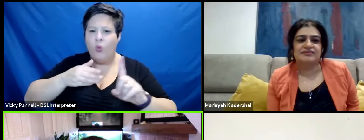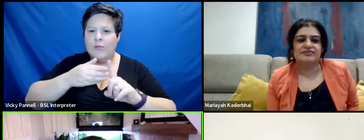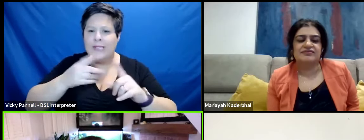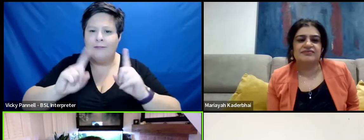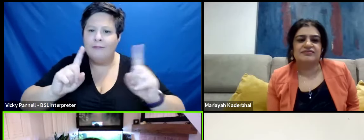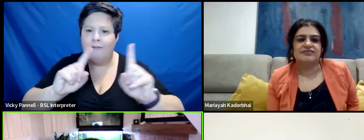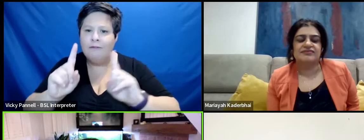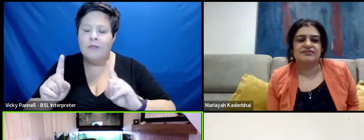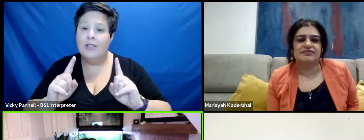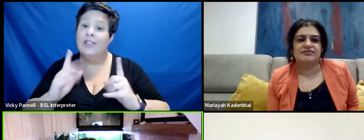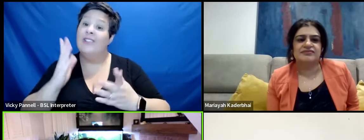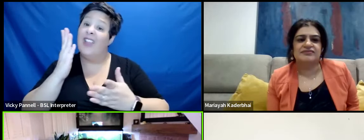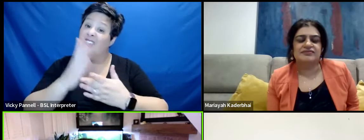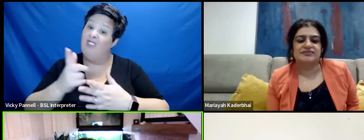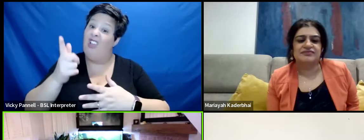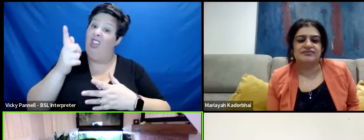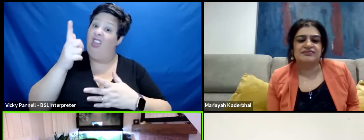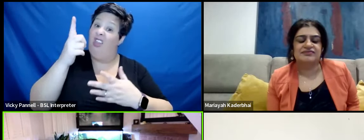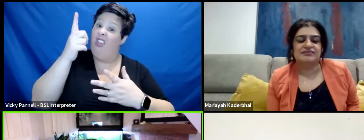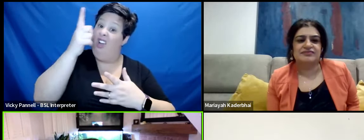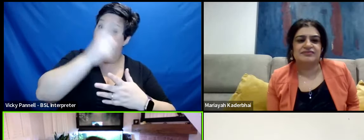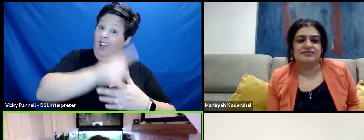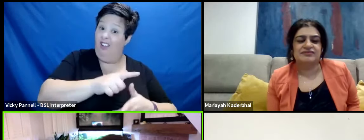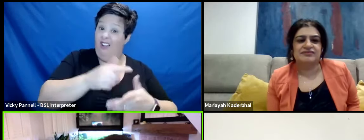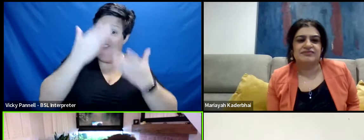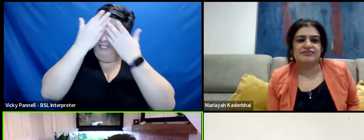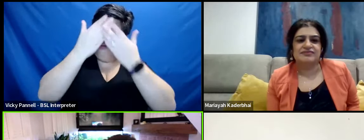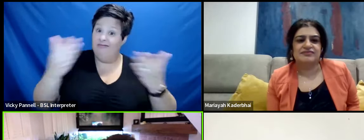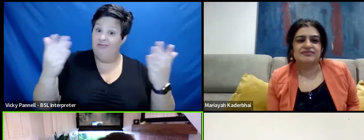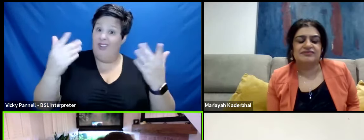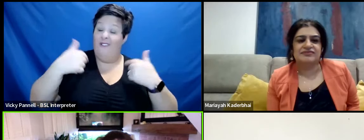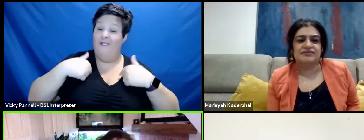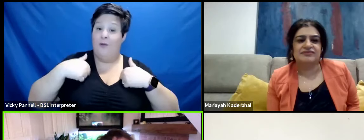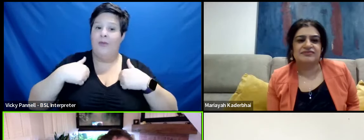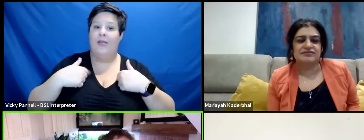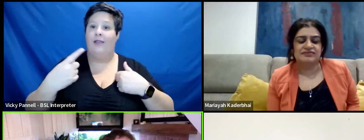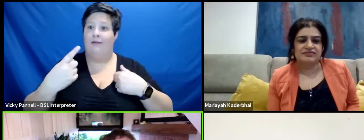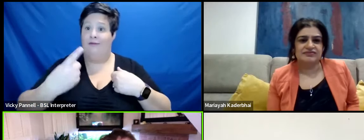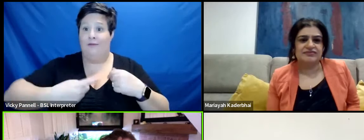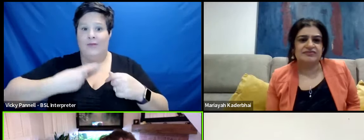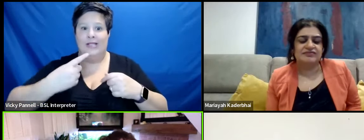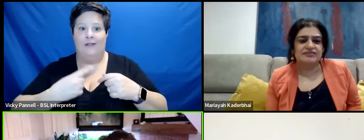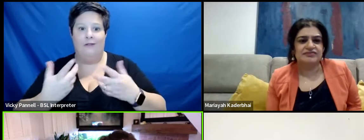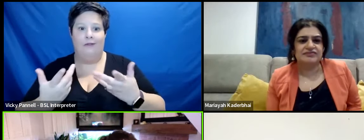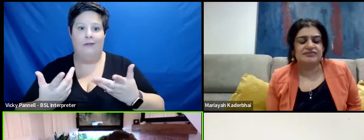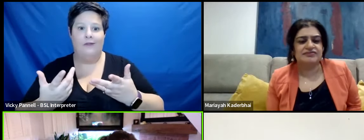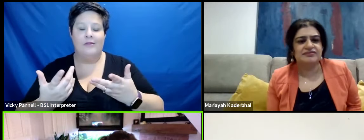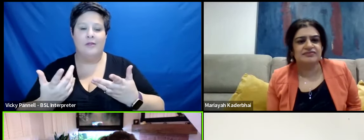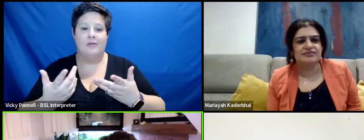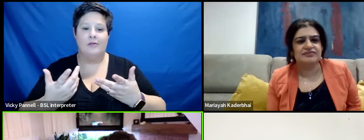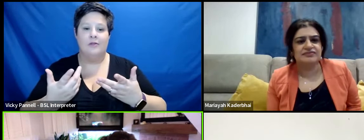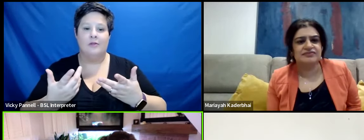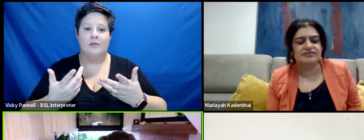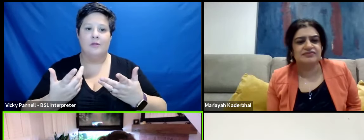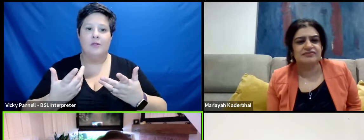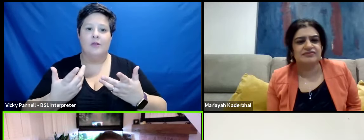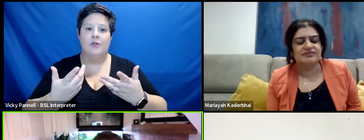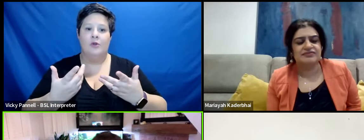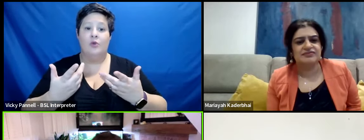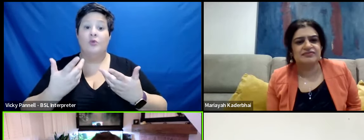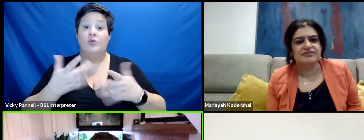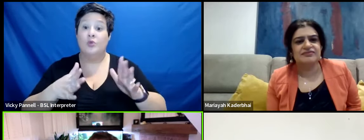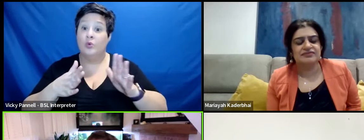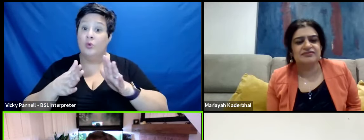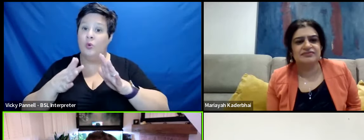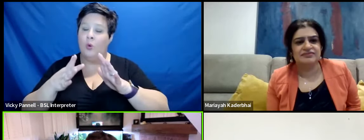huge privilege and a huge honour for me just for me in particular do you know